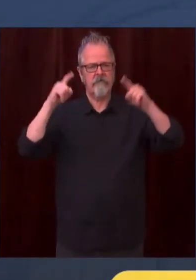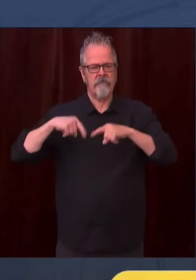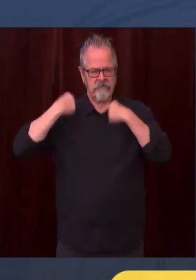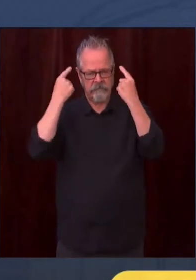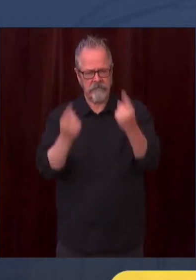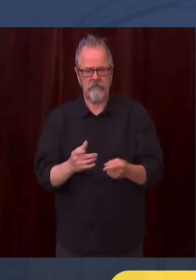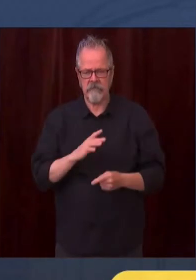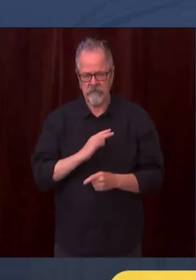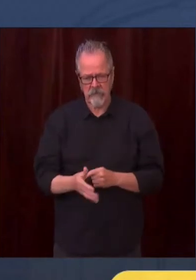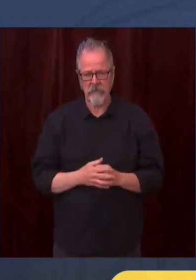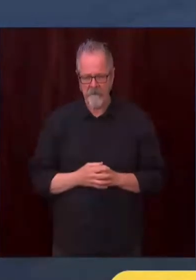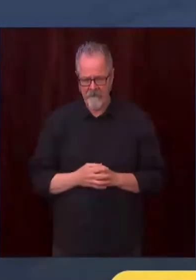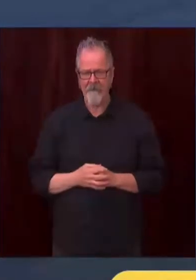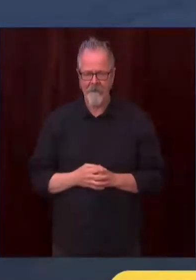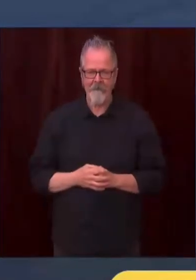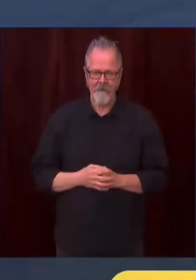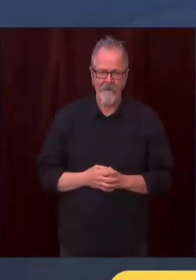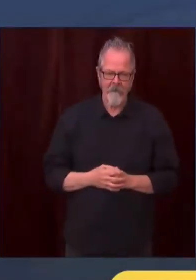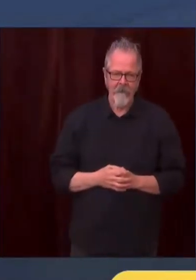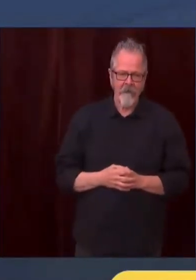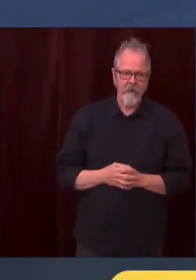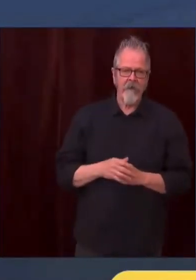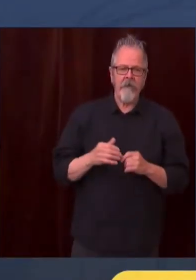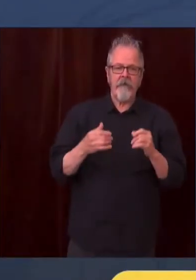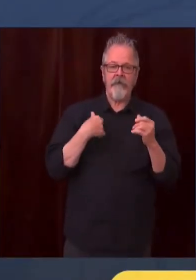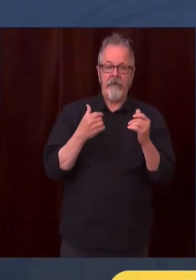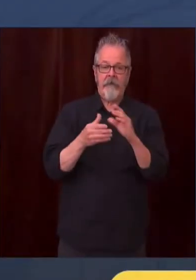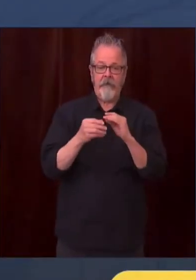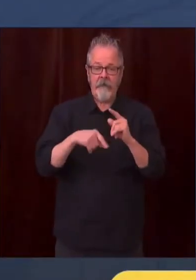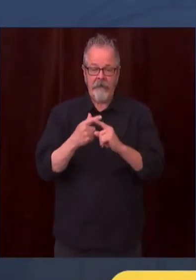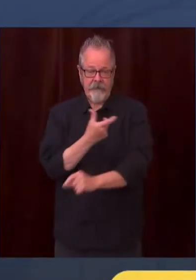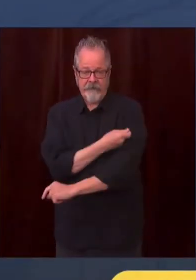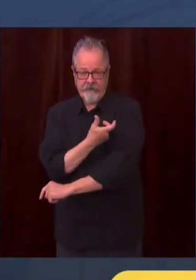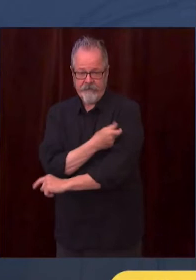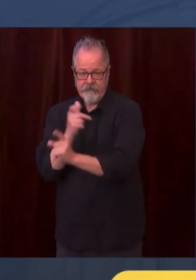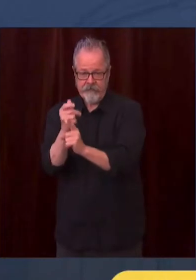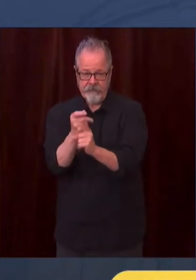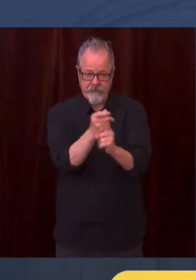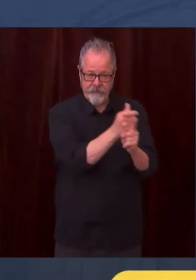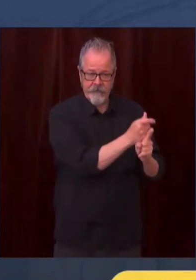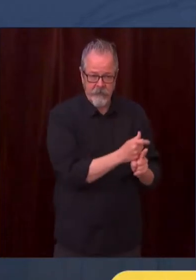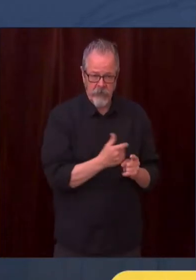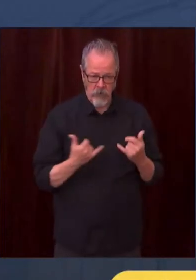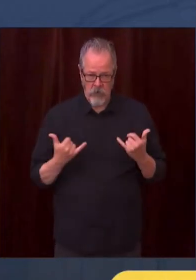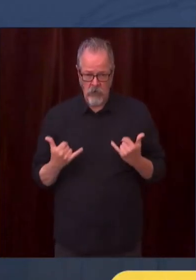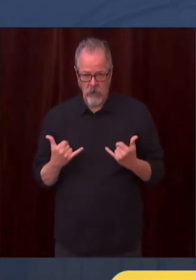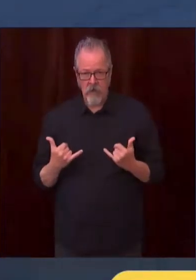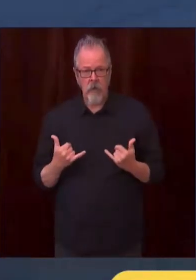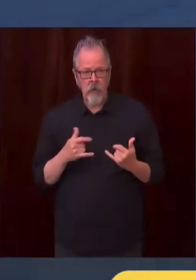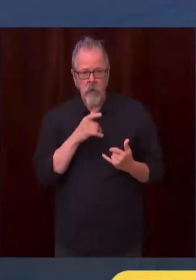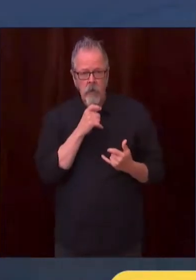just a word on our vaccination. Today, more than 54% of the eligible Washingtonians have